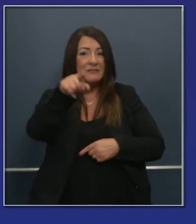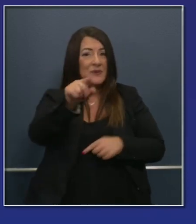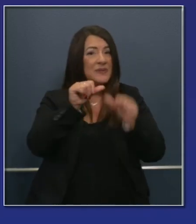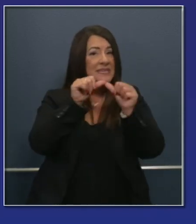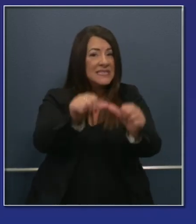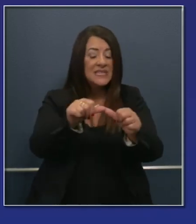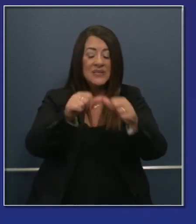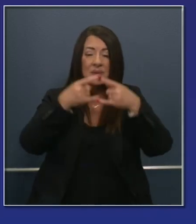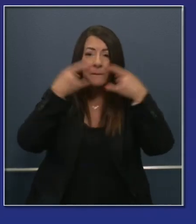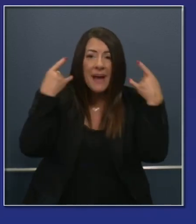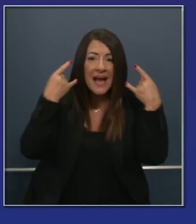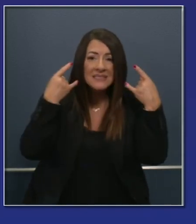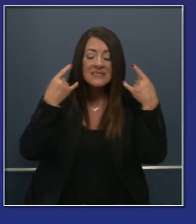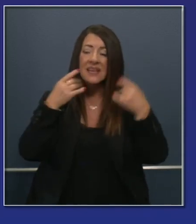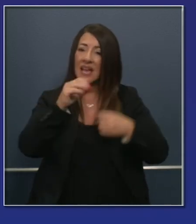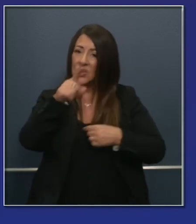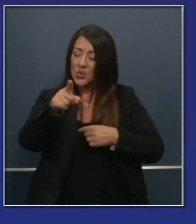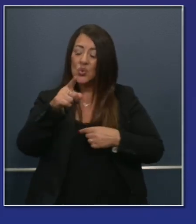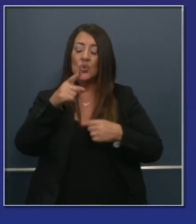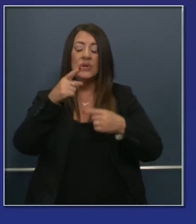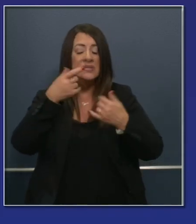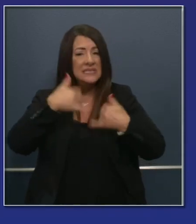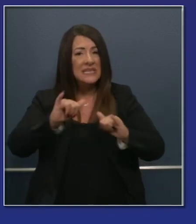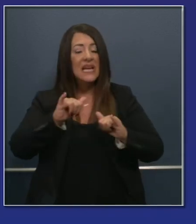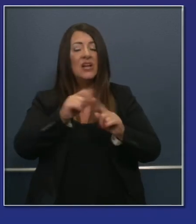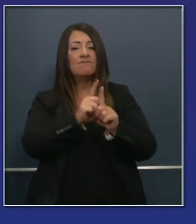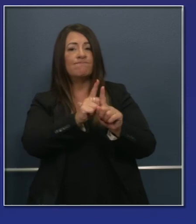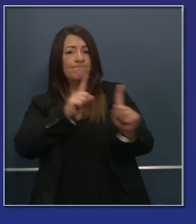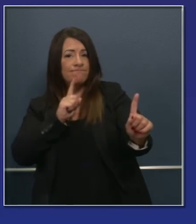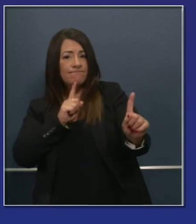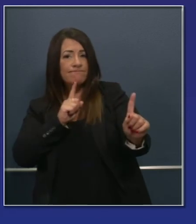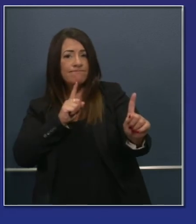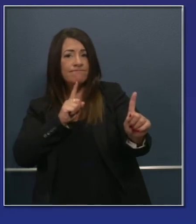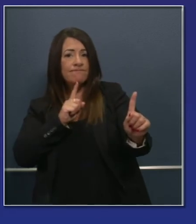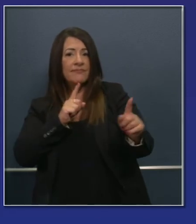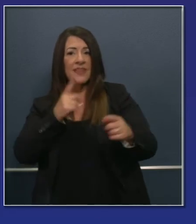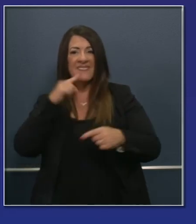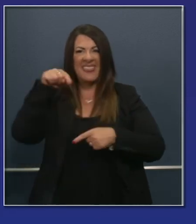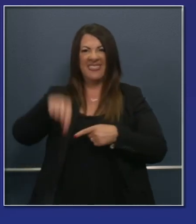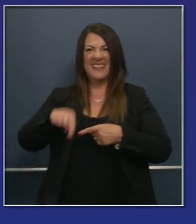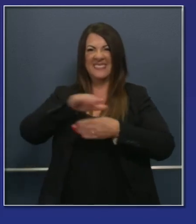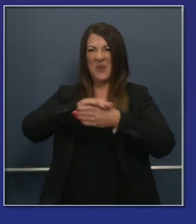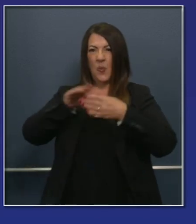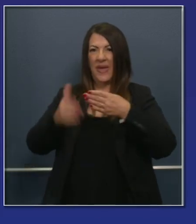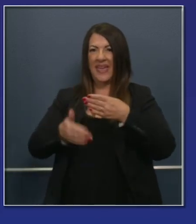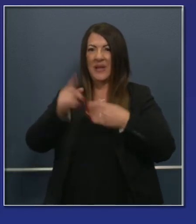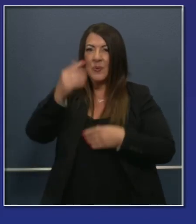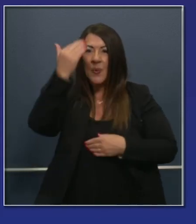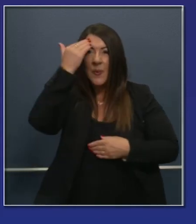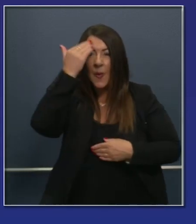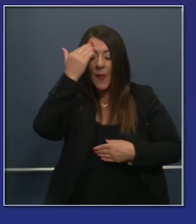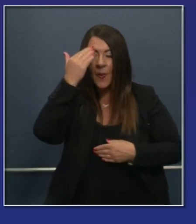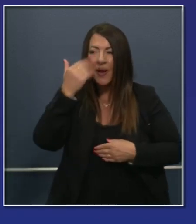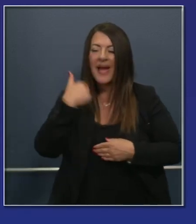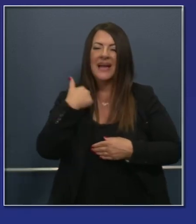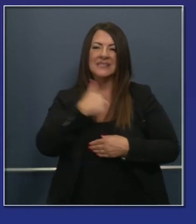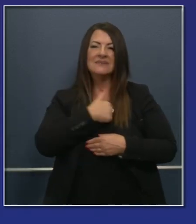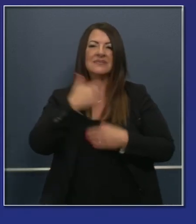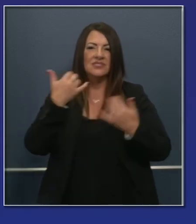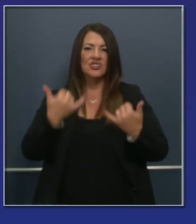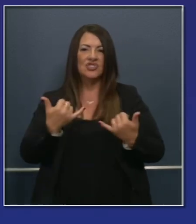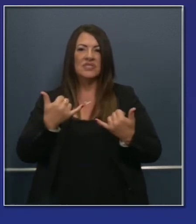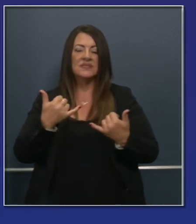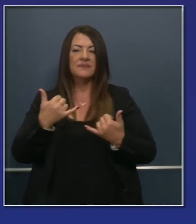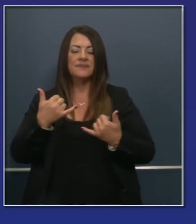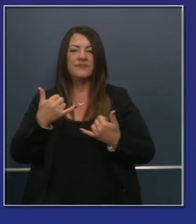seriously the need to physically distance, including this weekend, where we now have a new flex order that just came out from